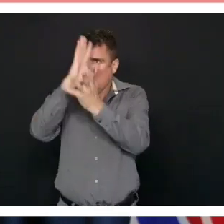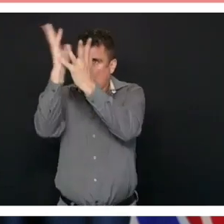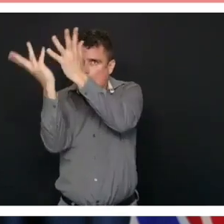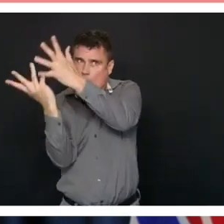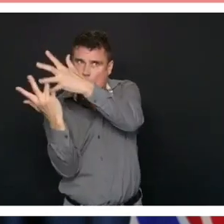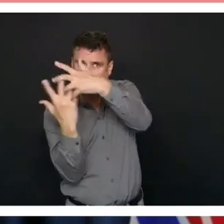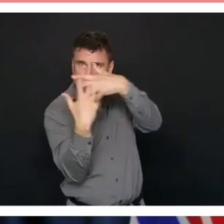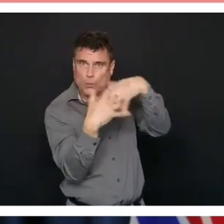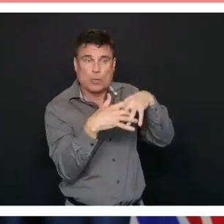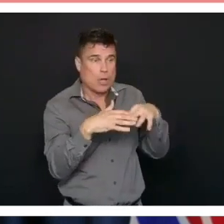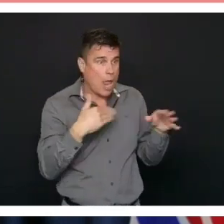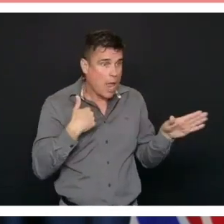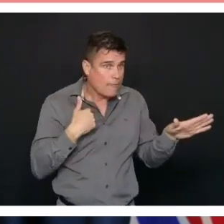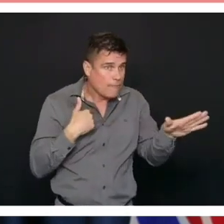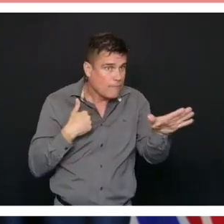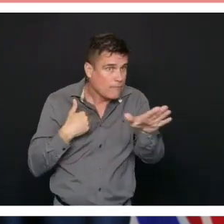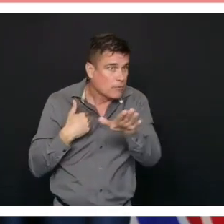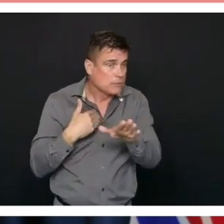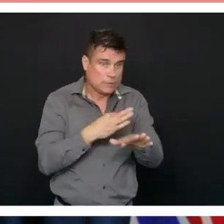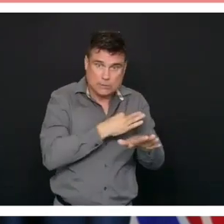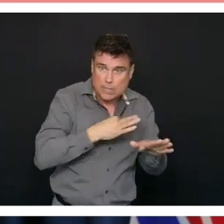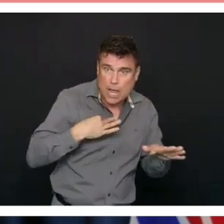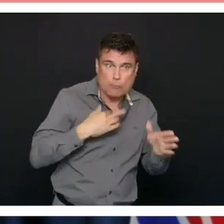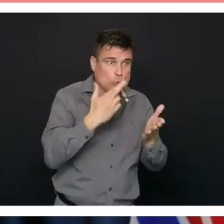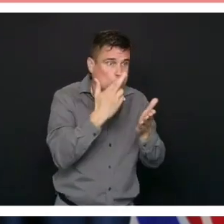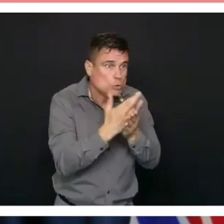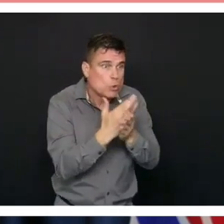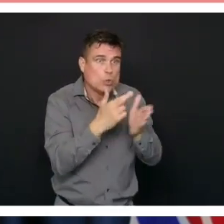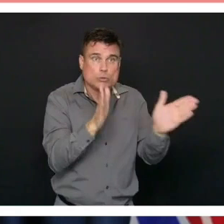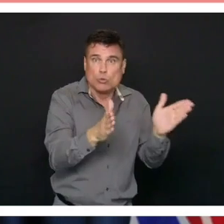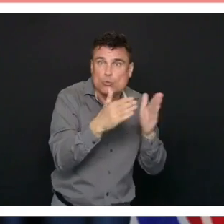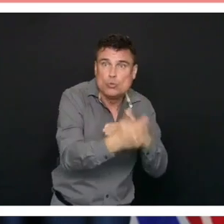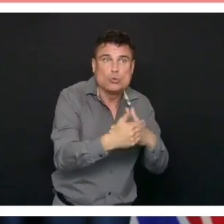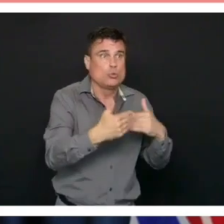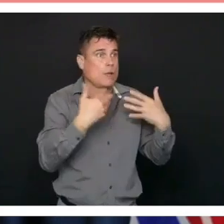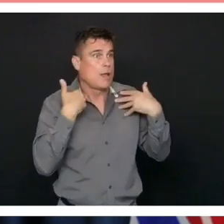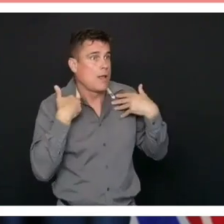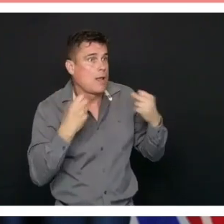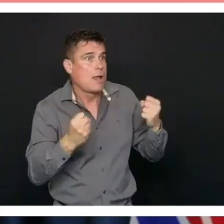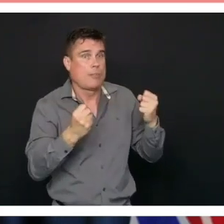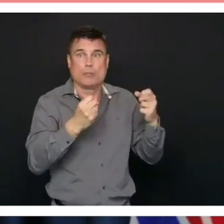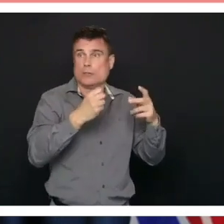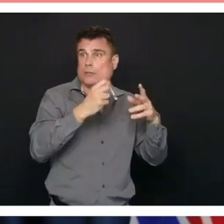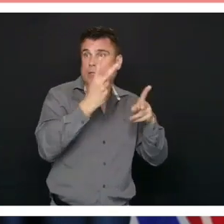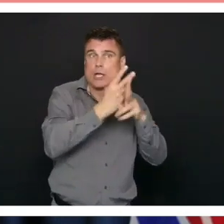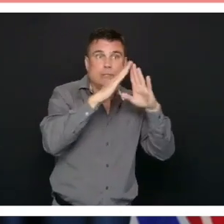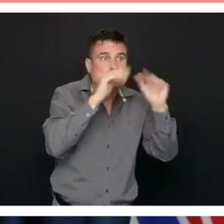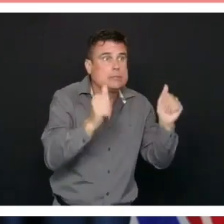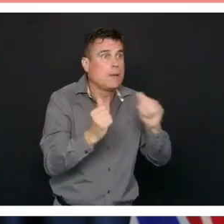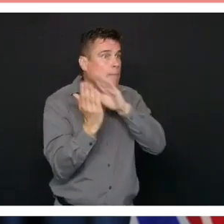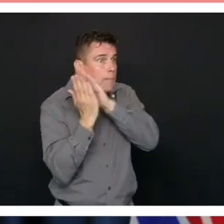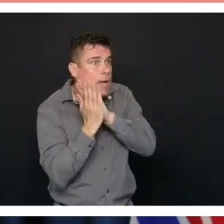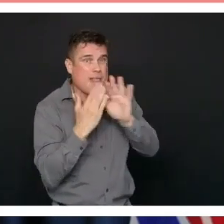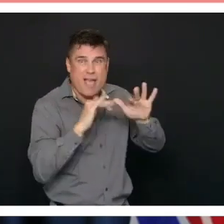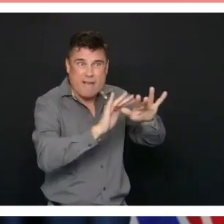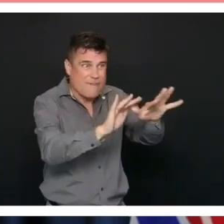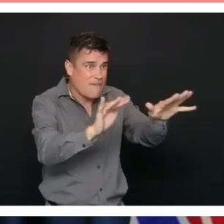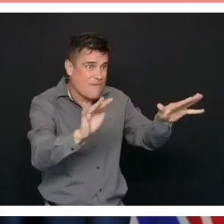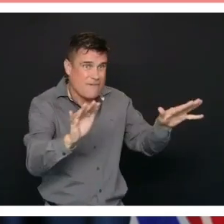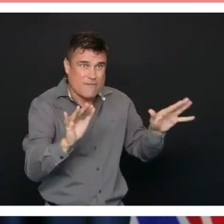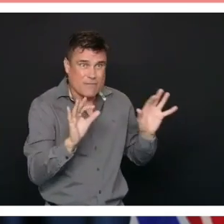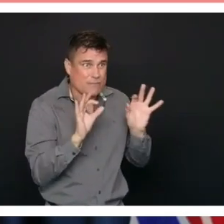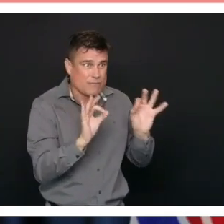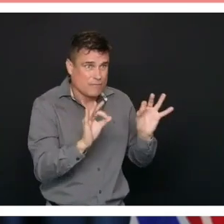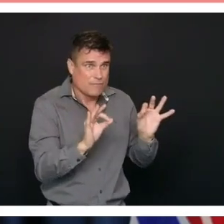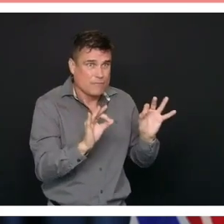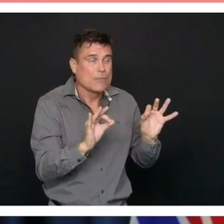so that health care, the fundamental principles of health care, that tenant of Canadian citizenship that is so important to